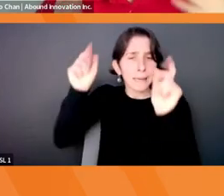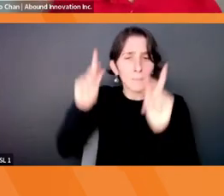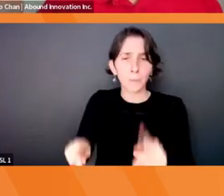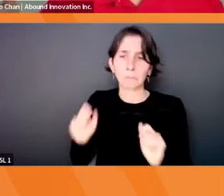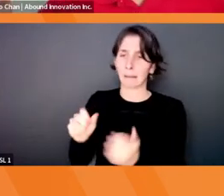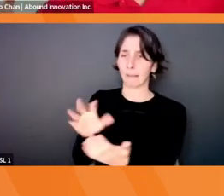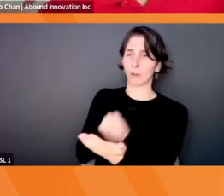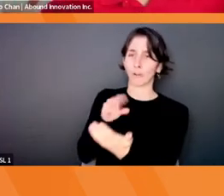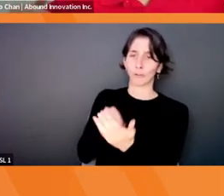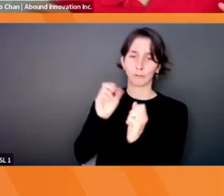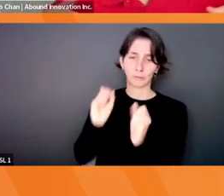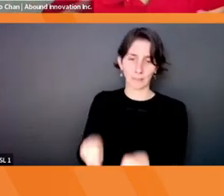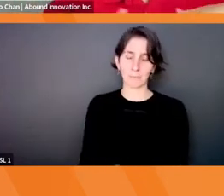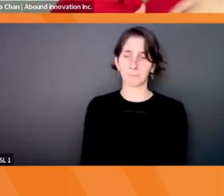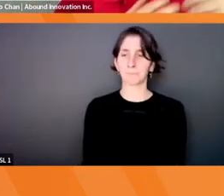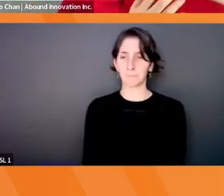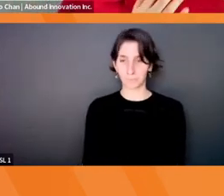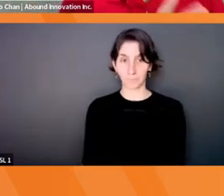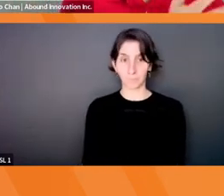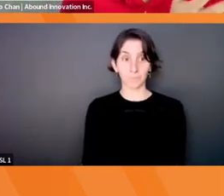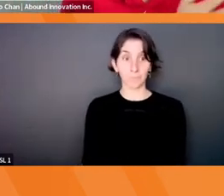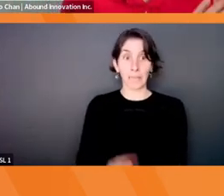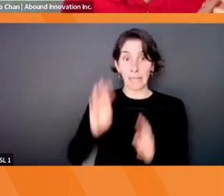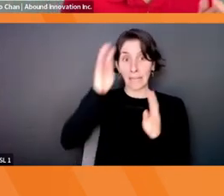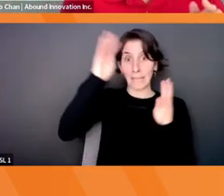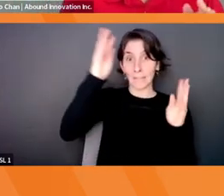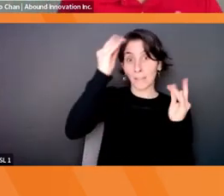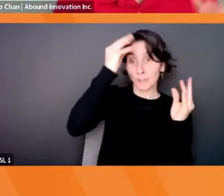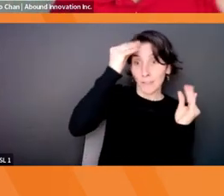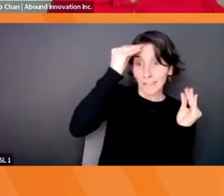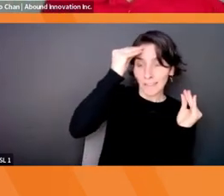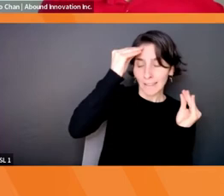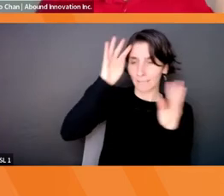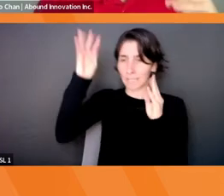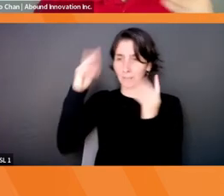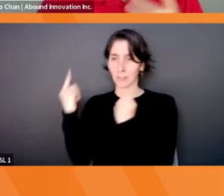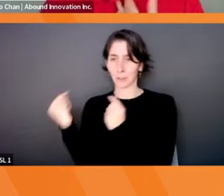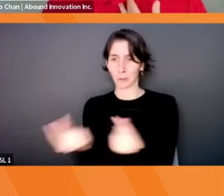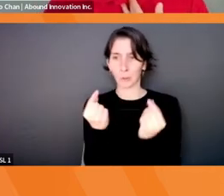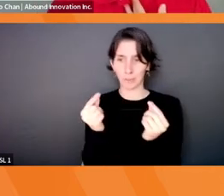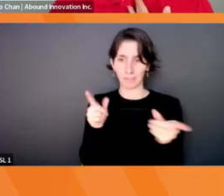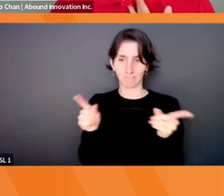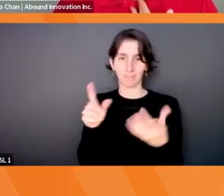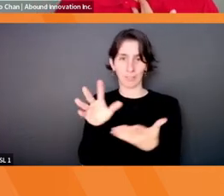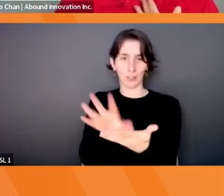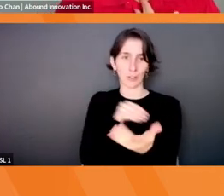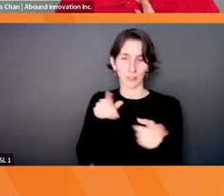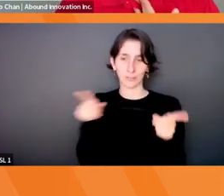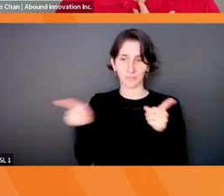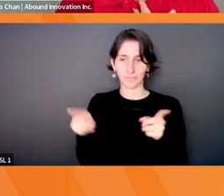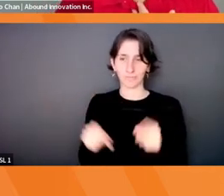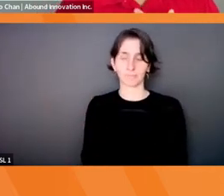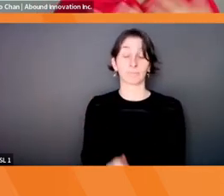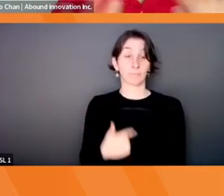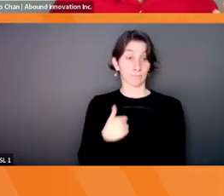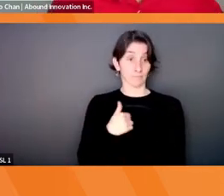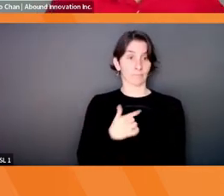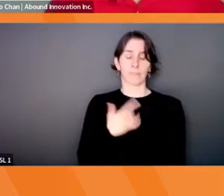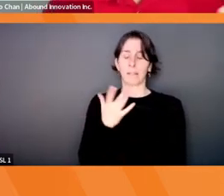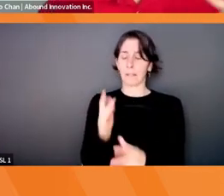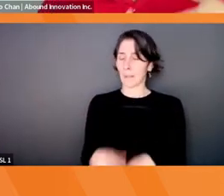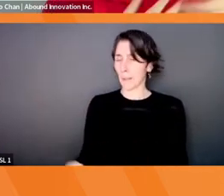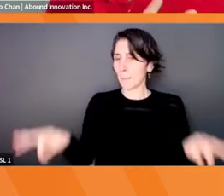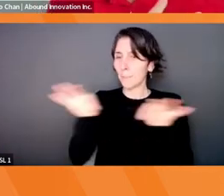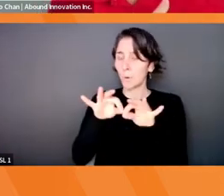So learn innovation thinking and learn innovation doing. So in innovation thinking, these are things that personally, I think are really important for us to